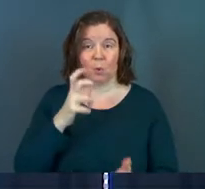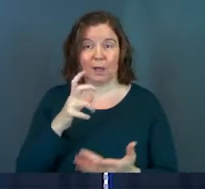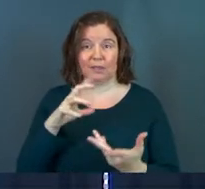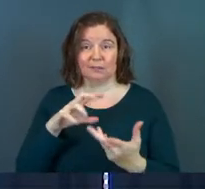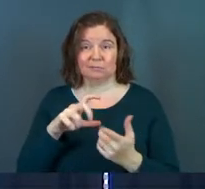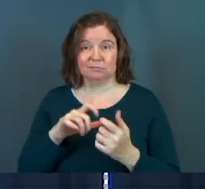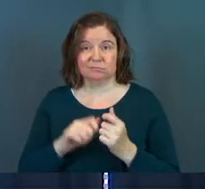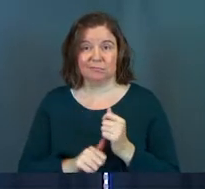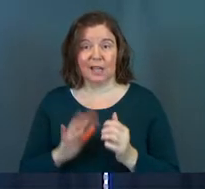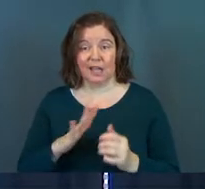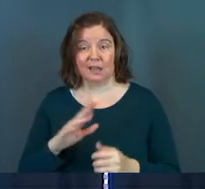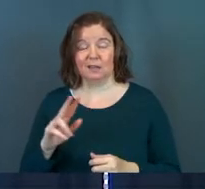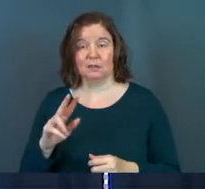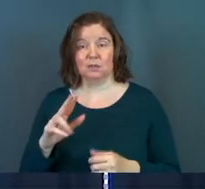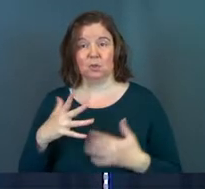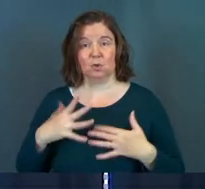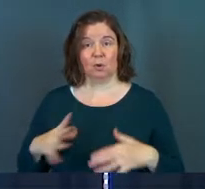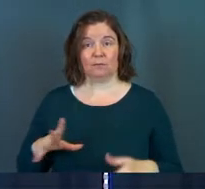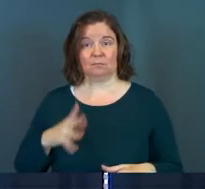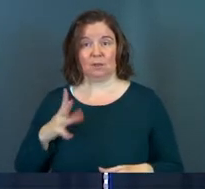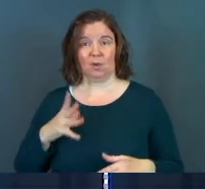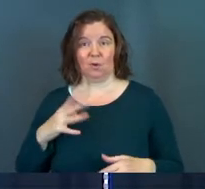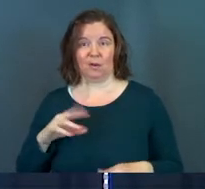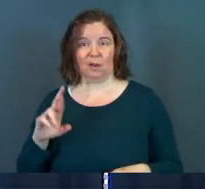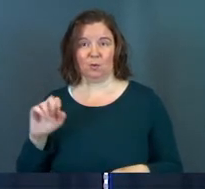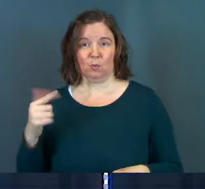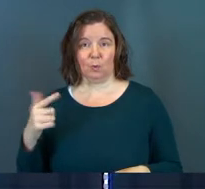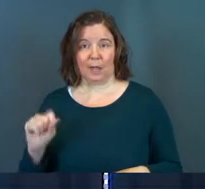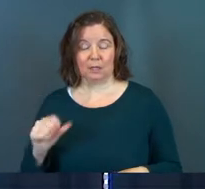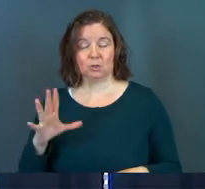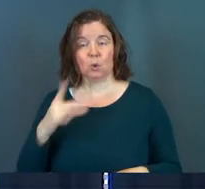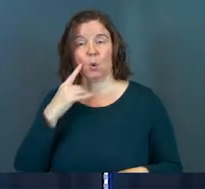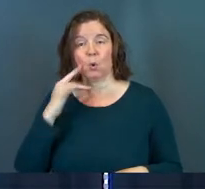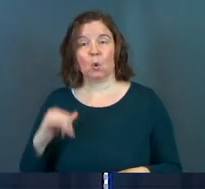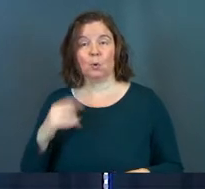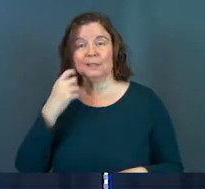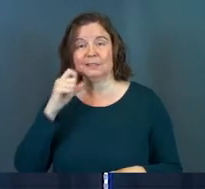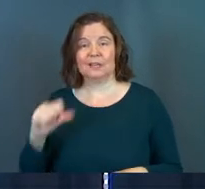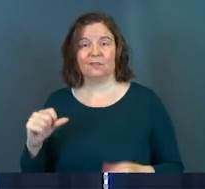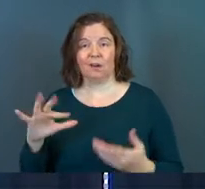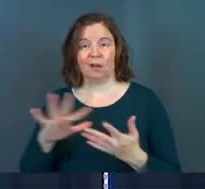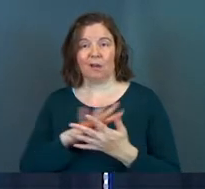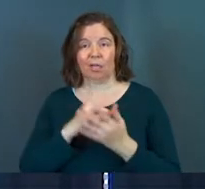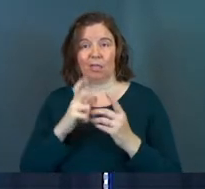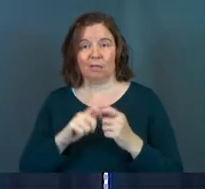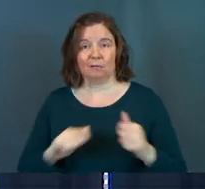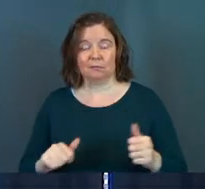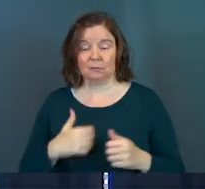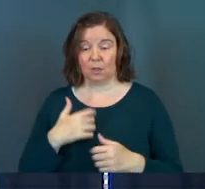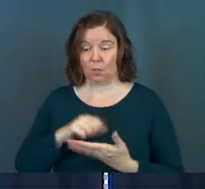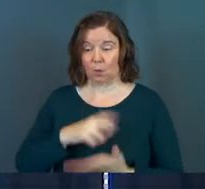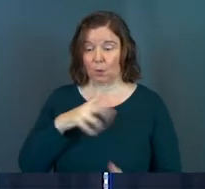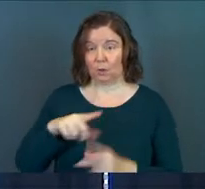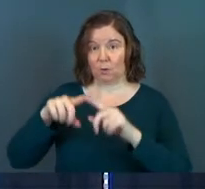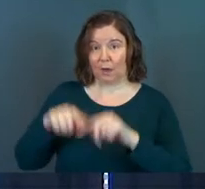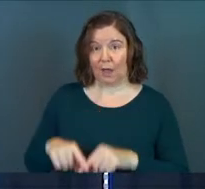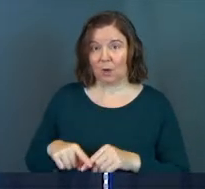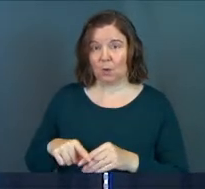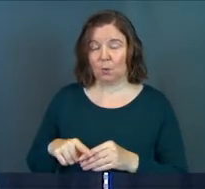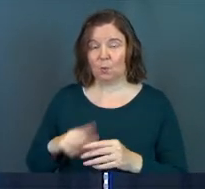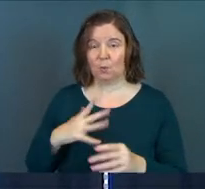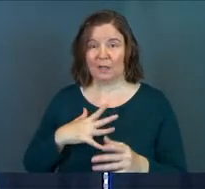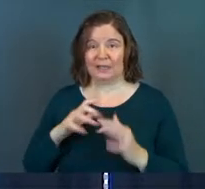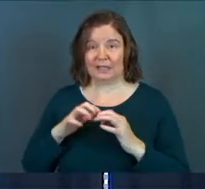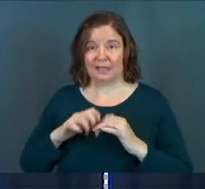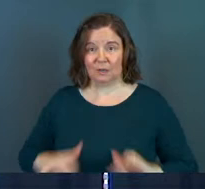rotting away and your fine clothes are moth-eaten rags. Your gold and silver are corroded. The very wealth you were counting on will eat away your